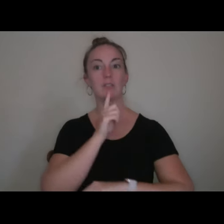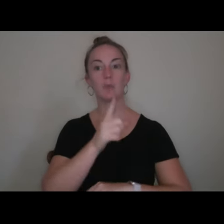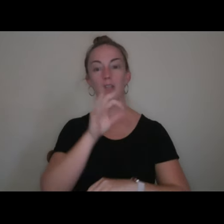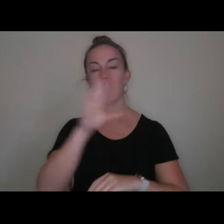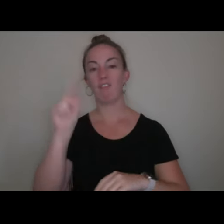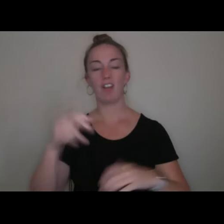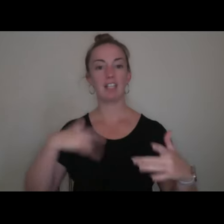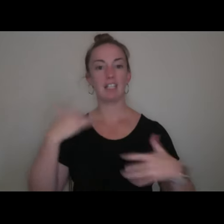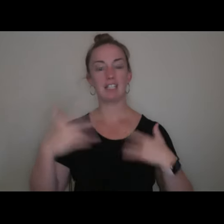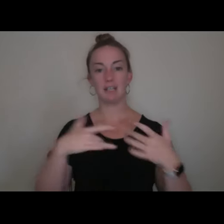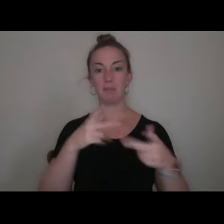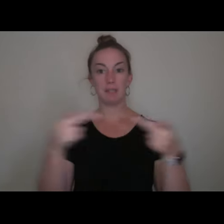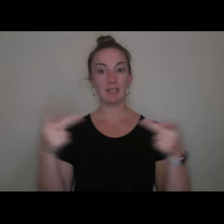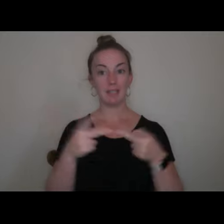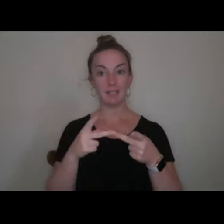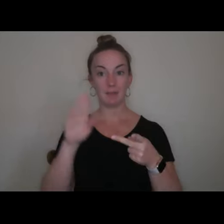exciting place to be.